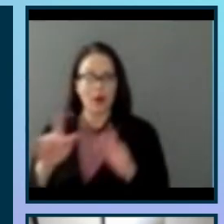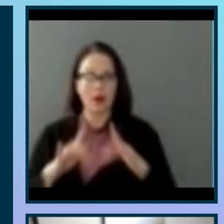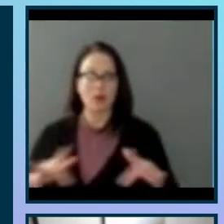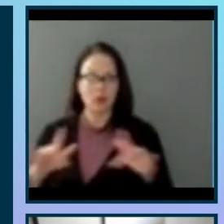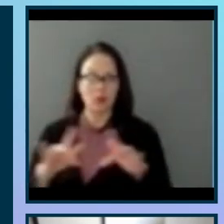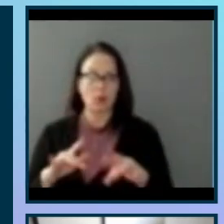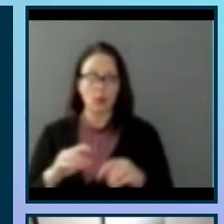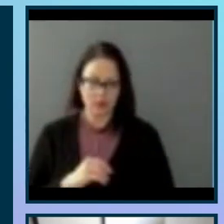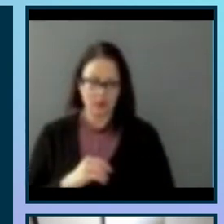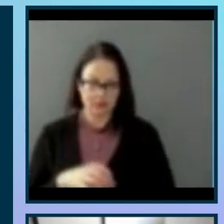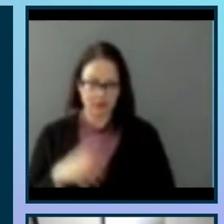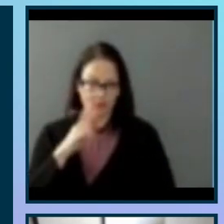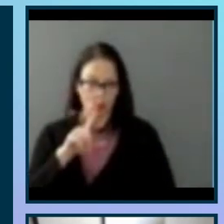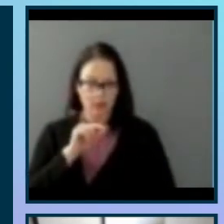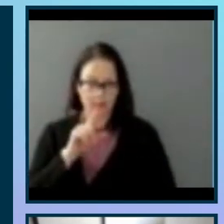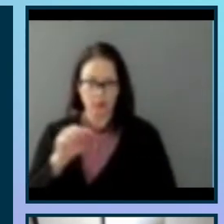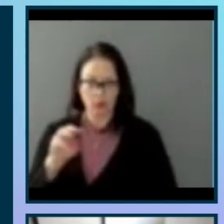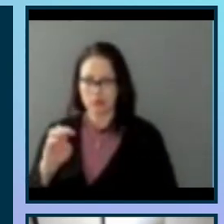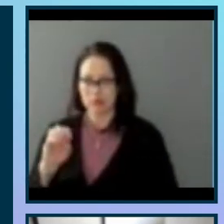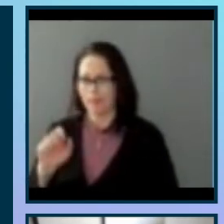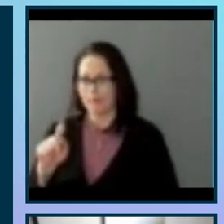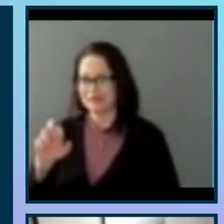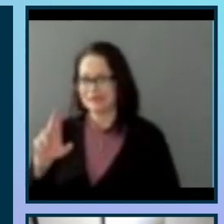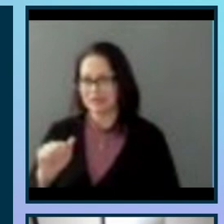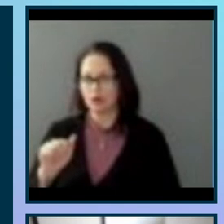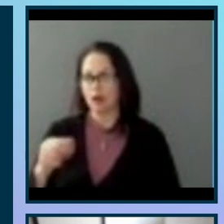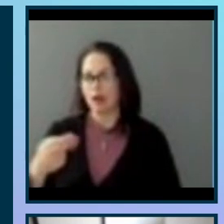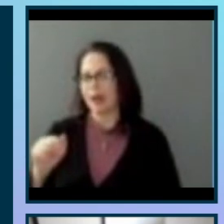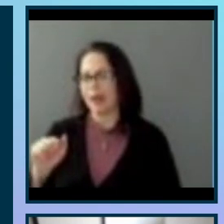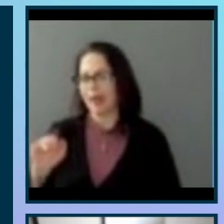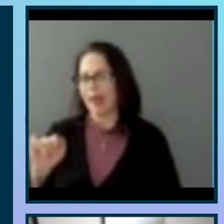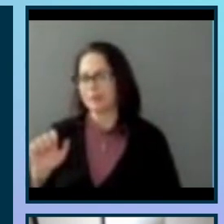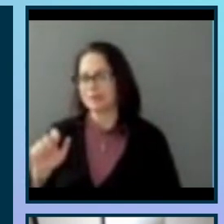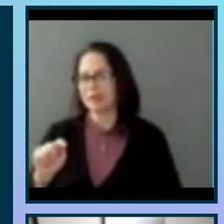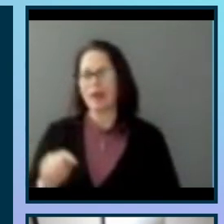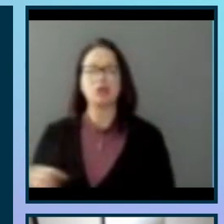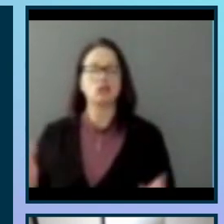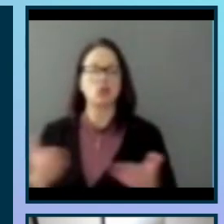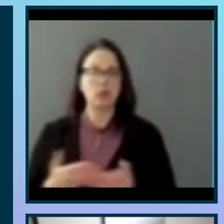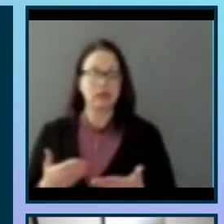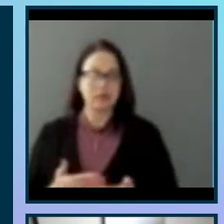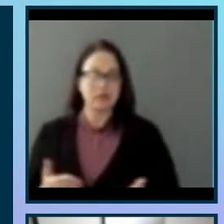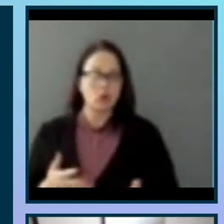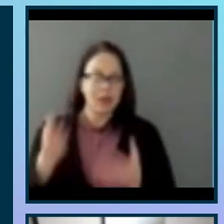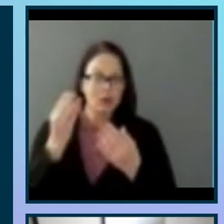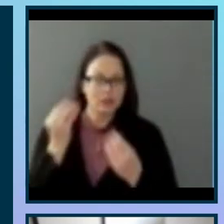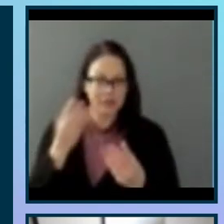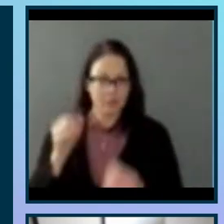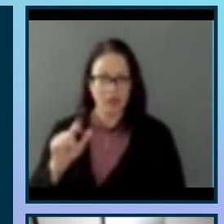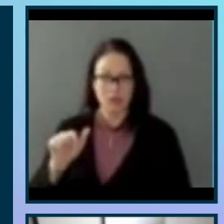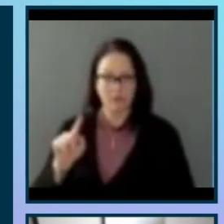for the birds of Madeira flooded habitats. So here, there is information for latitude,